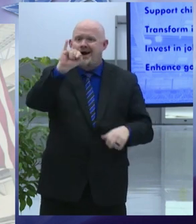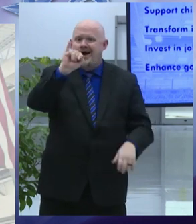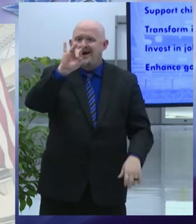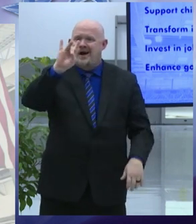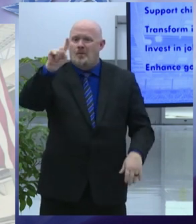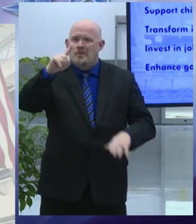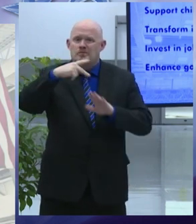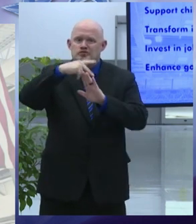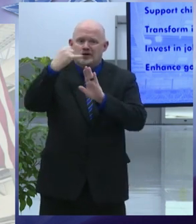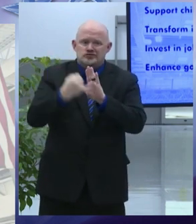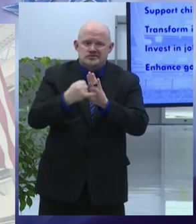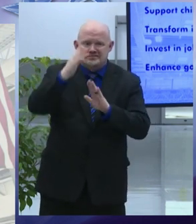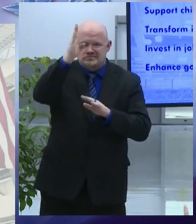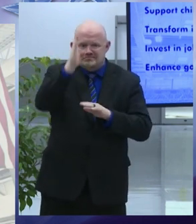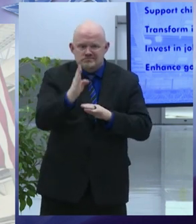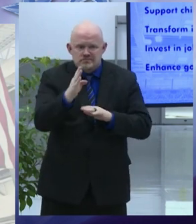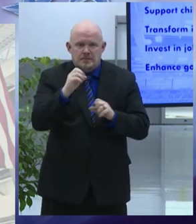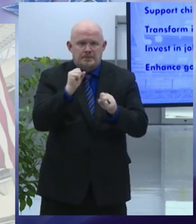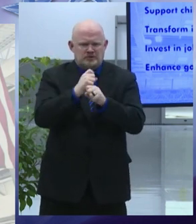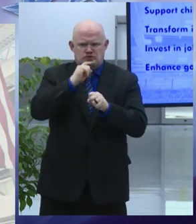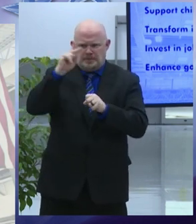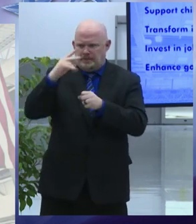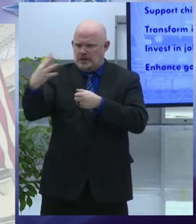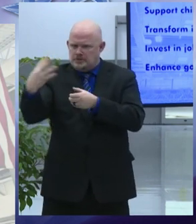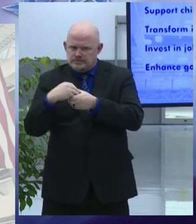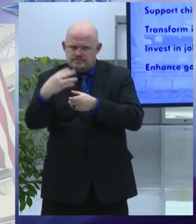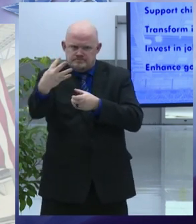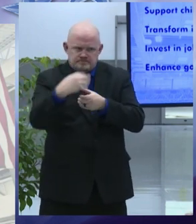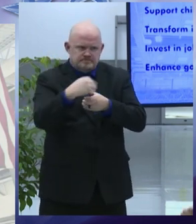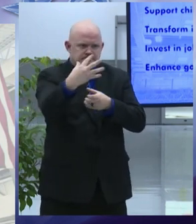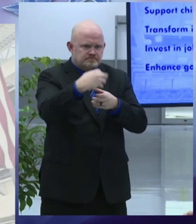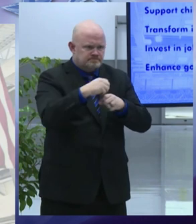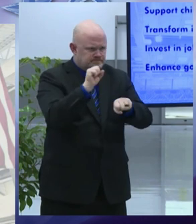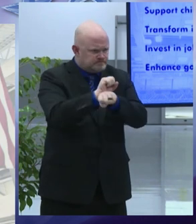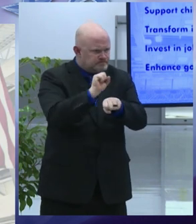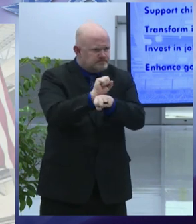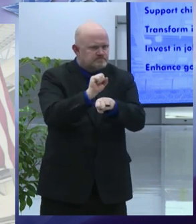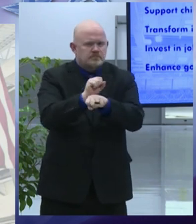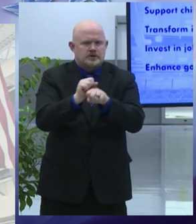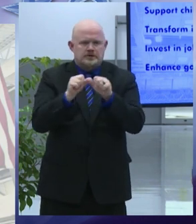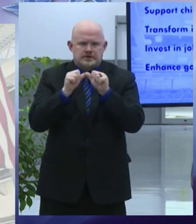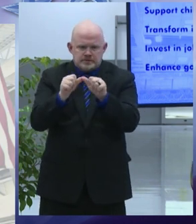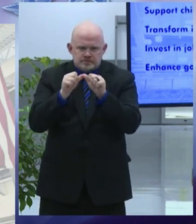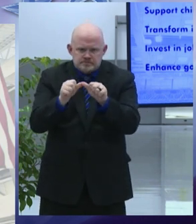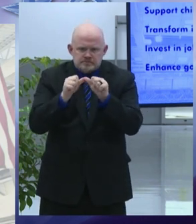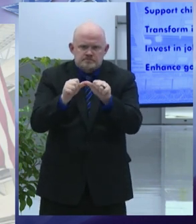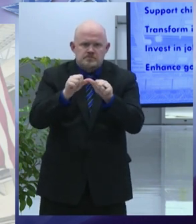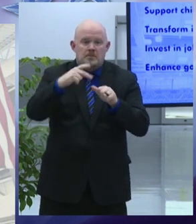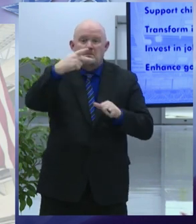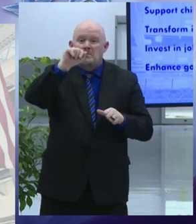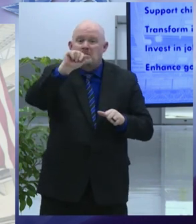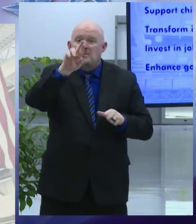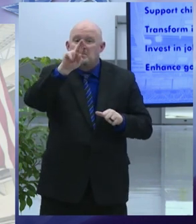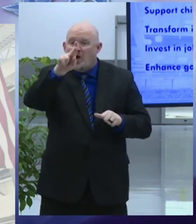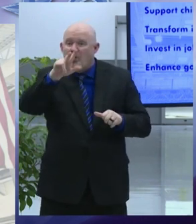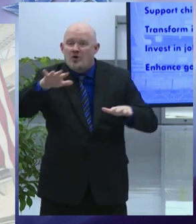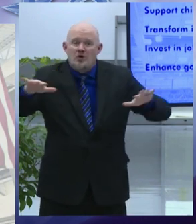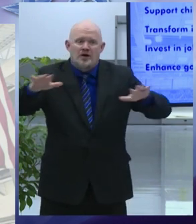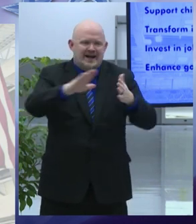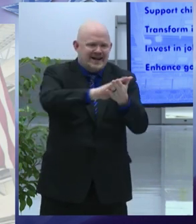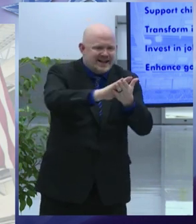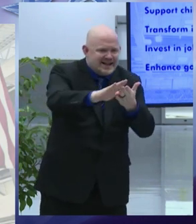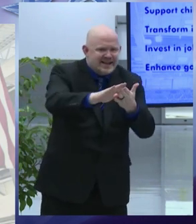to maintain and improve more parks facilities to help our local arts community recover and to modernize our sanitation system